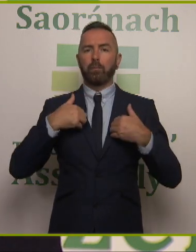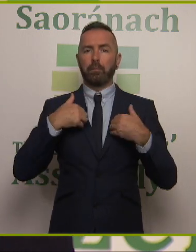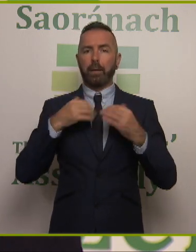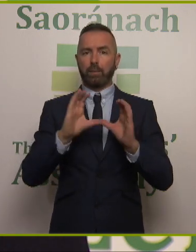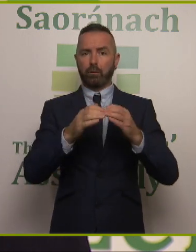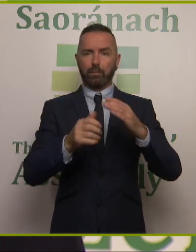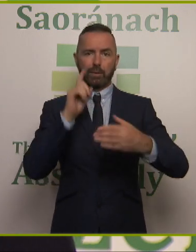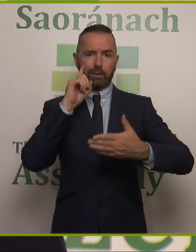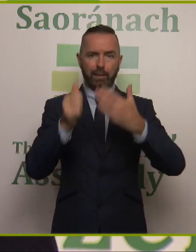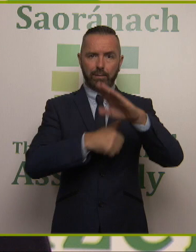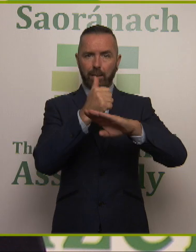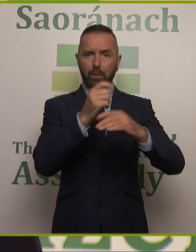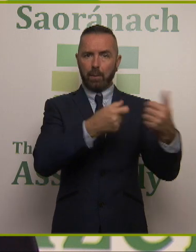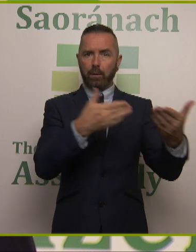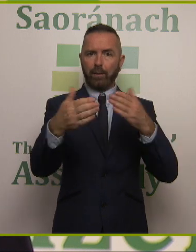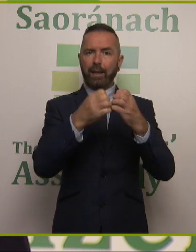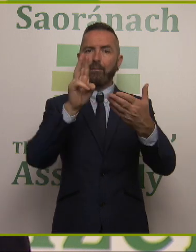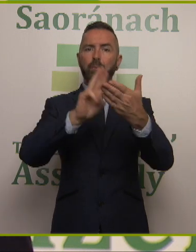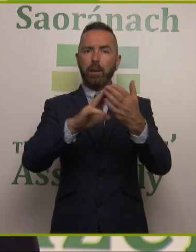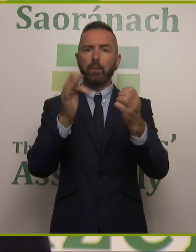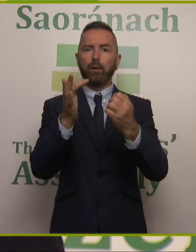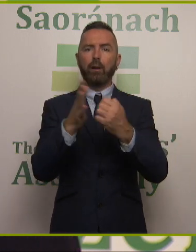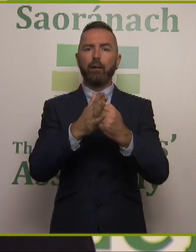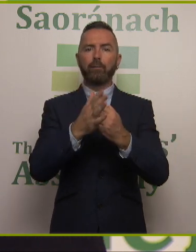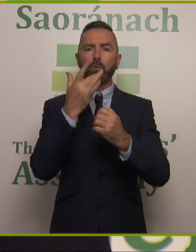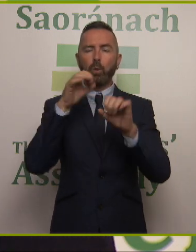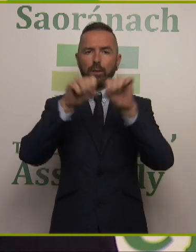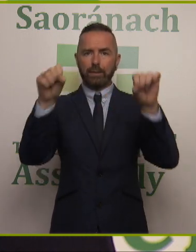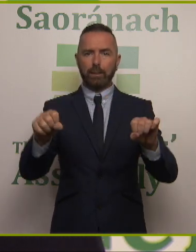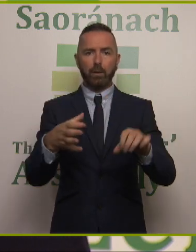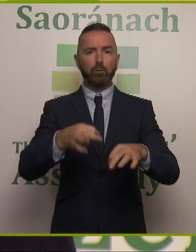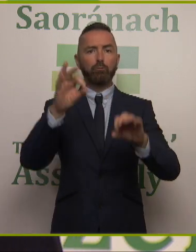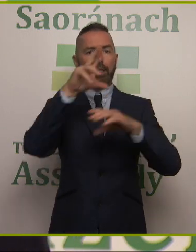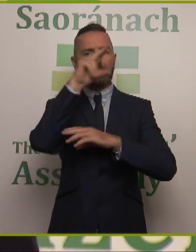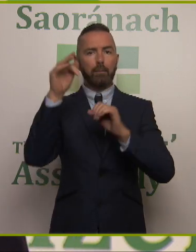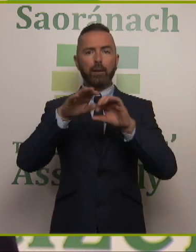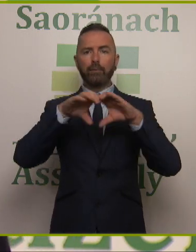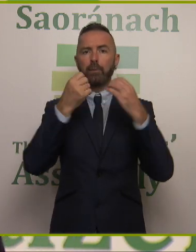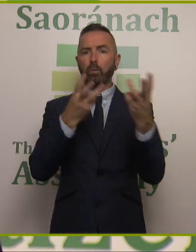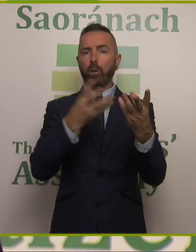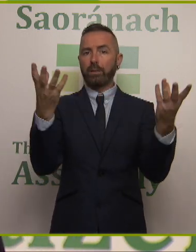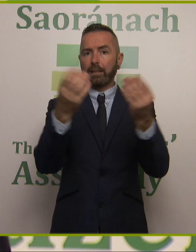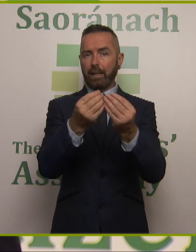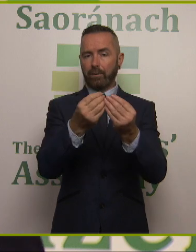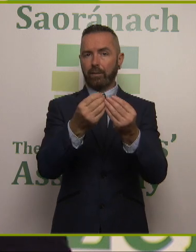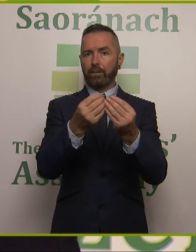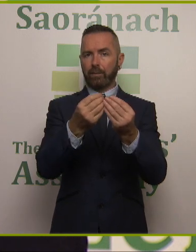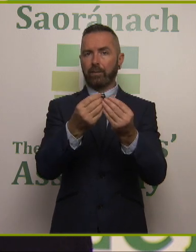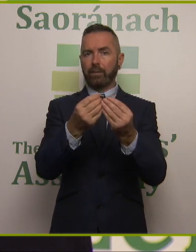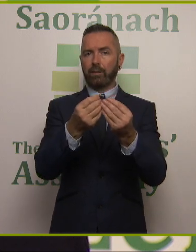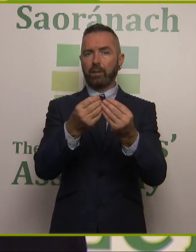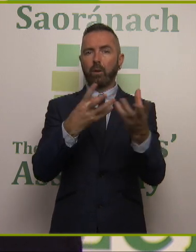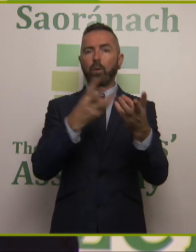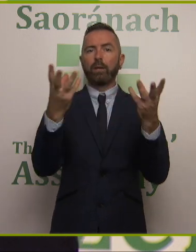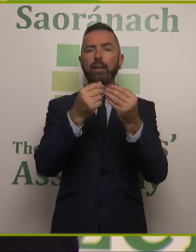one to every member of the Group Water Scheme. This is a great example of communities working together for the